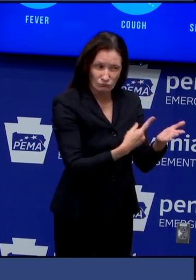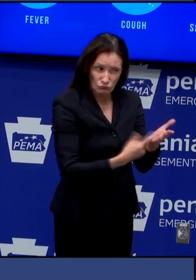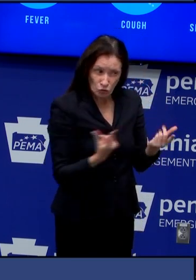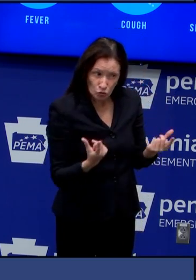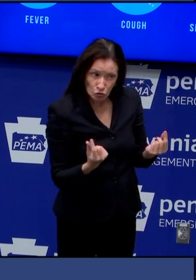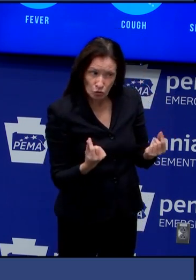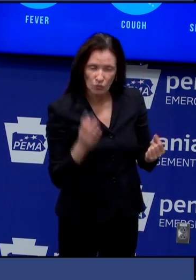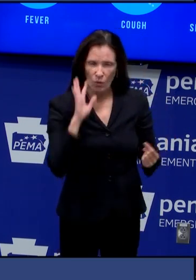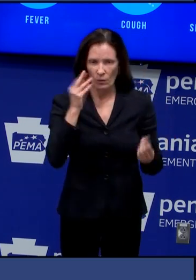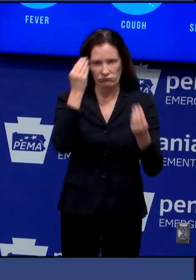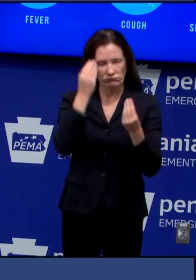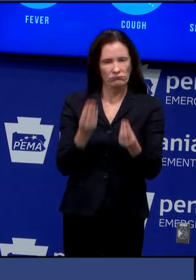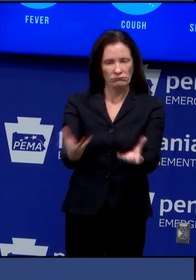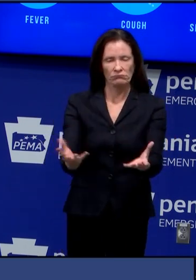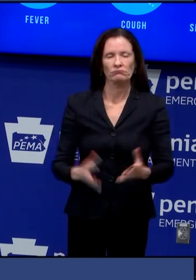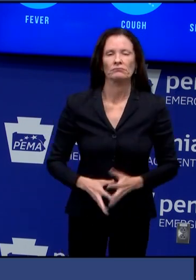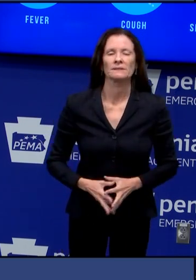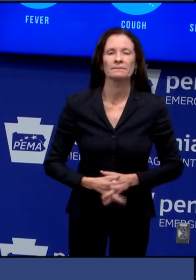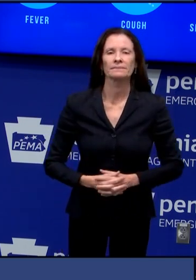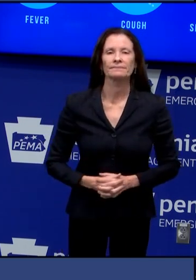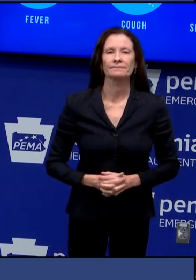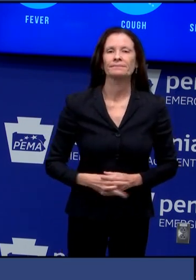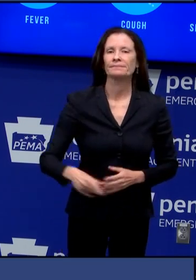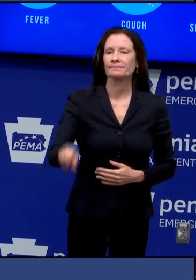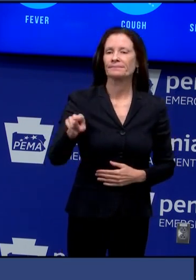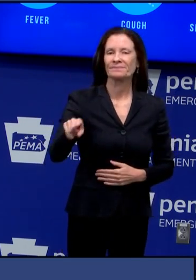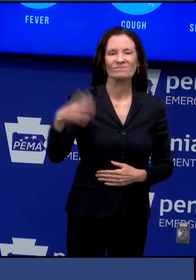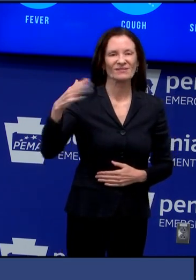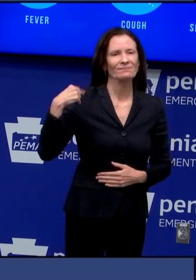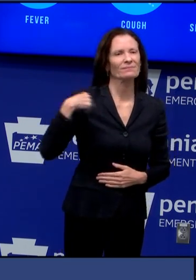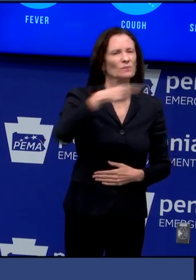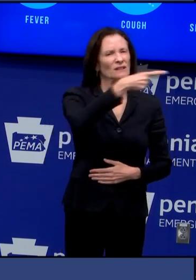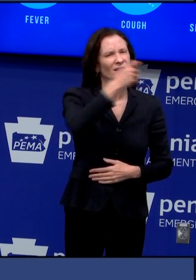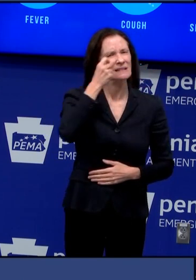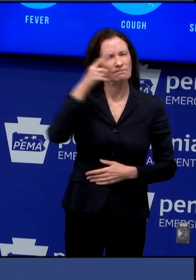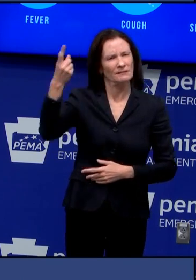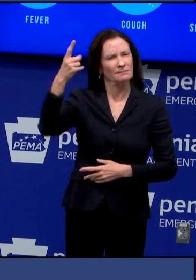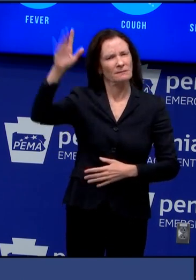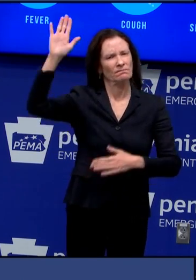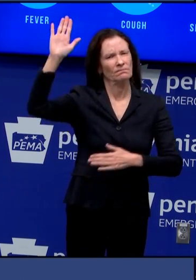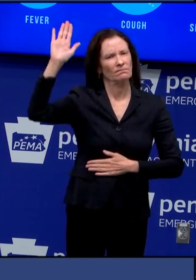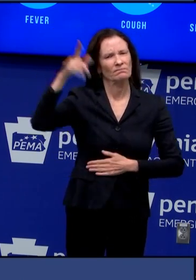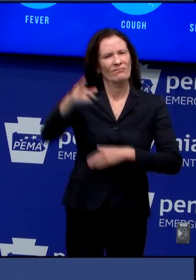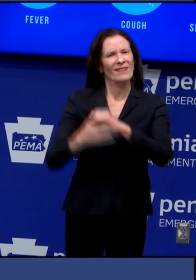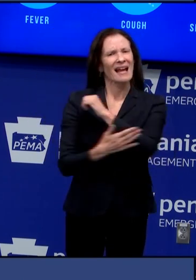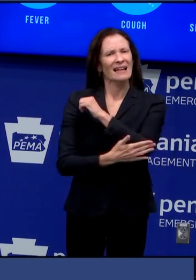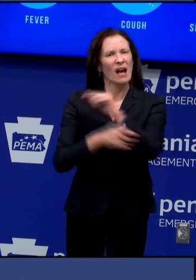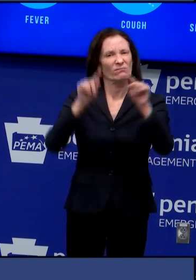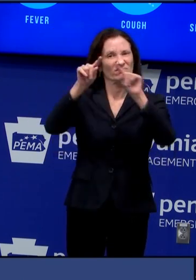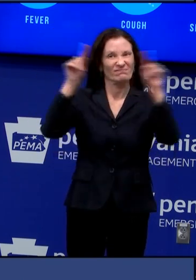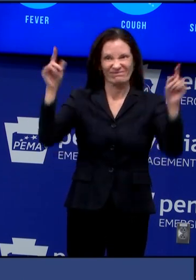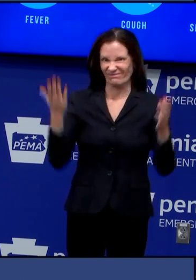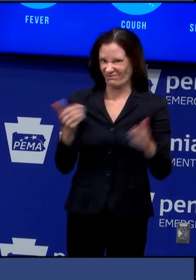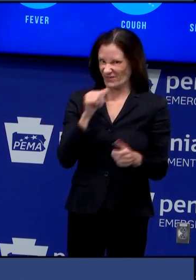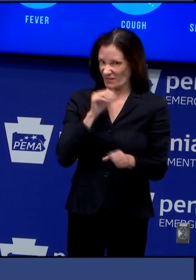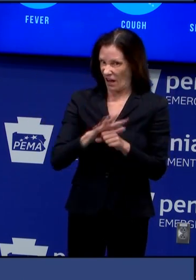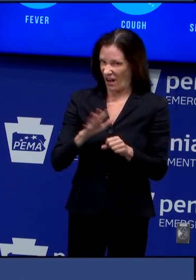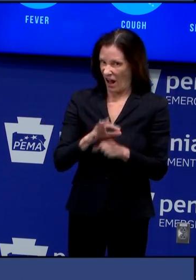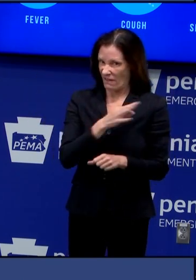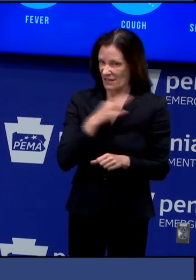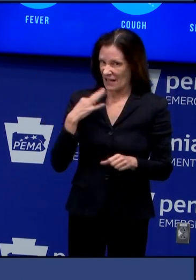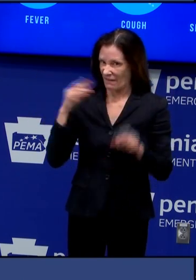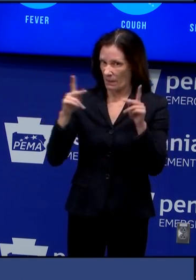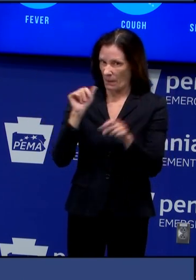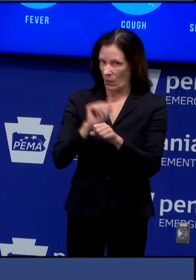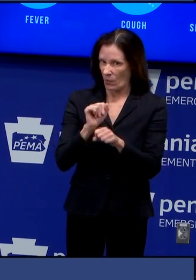fill in where poll workers are needed to make up for the shortages some counties expect to face they said election directors simply need to